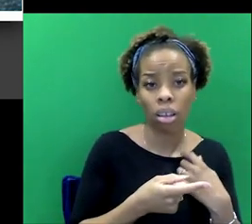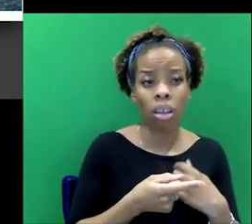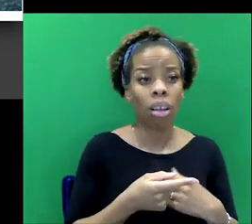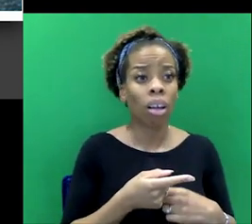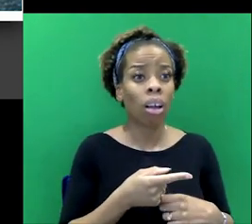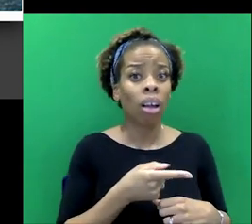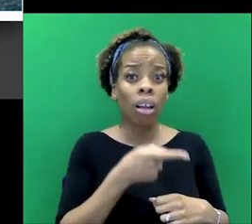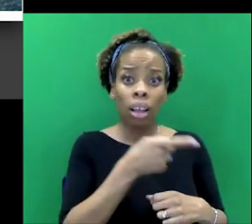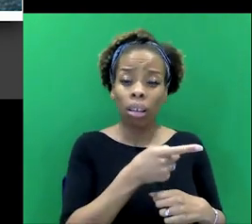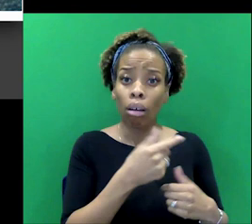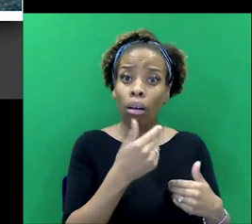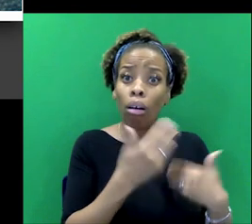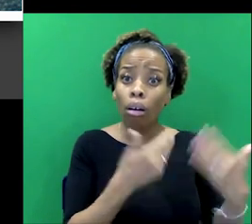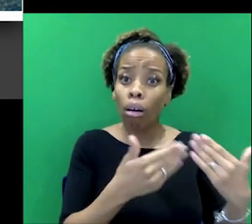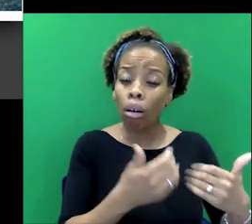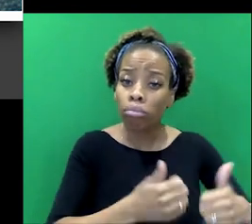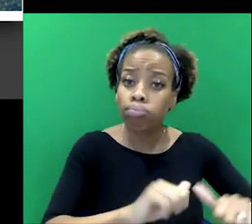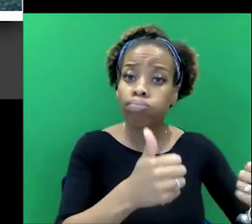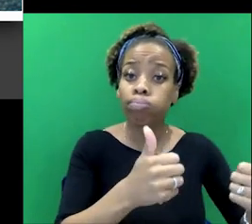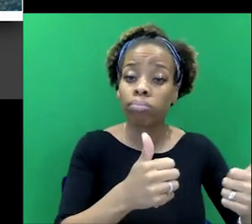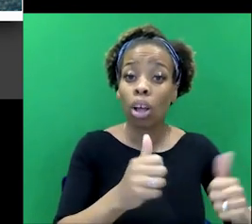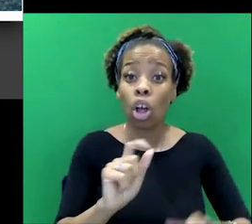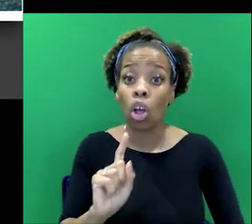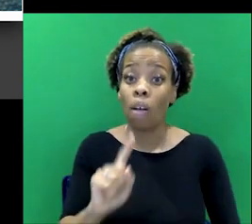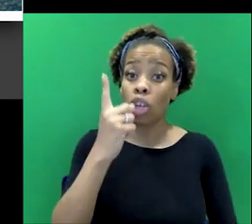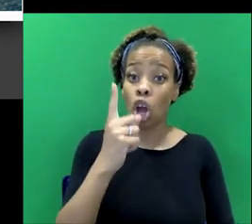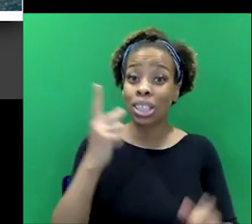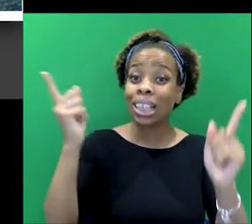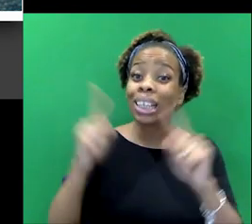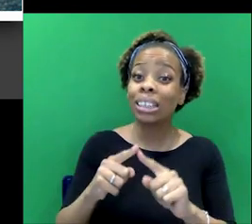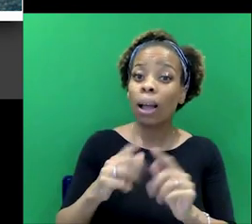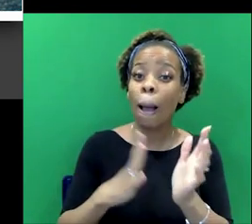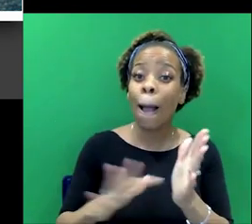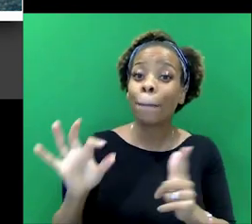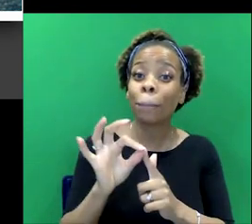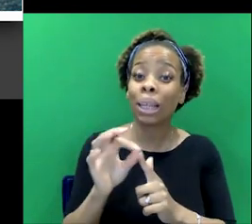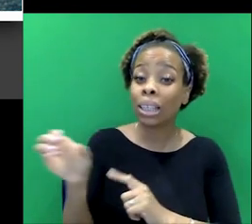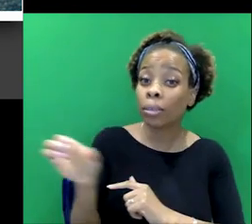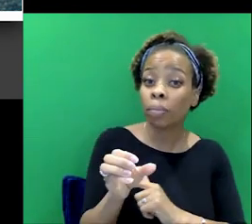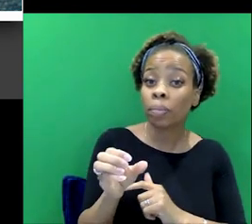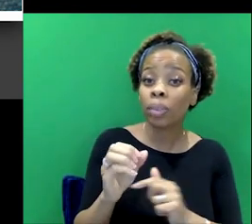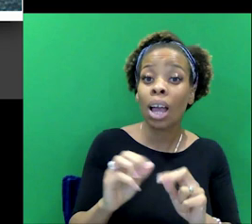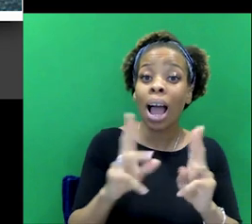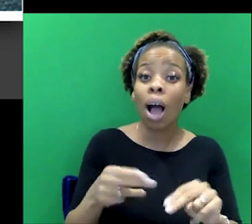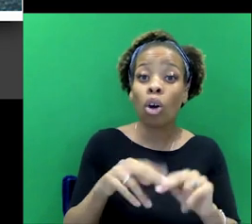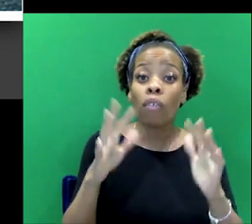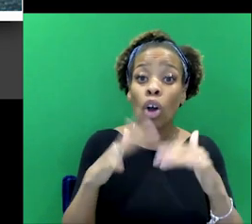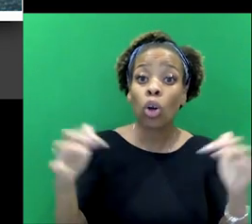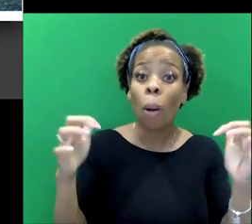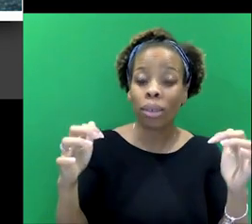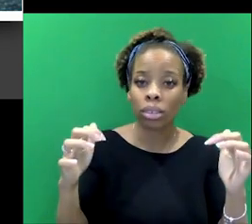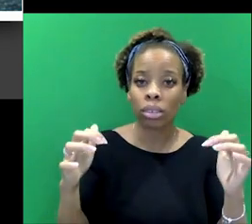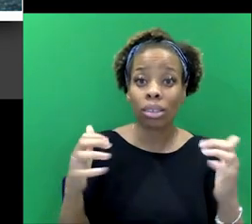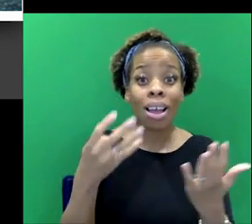that the first Indian MP in the House of Commons is a Parsi, Dadabhai Naoroji. In